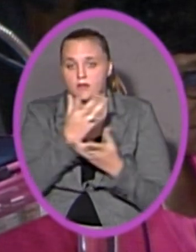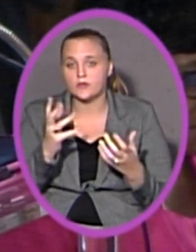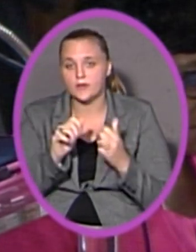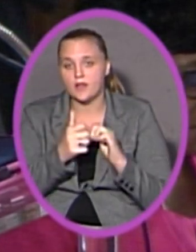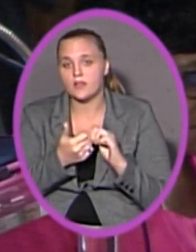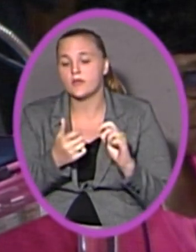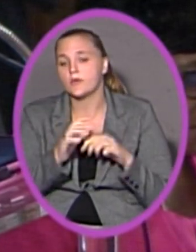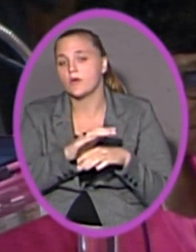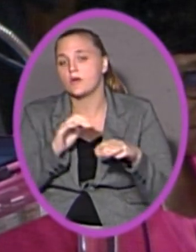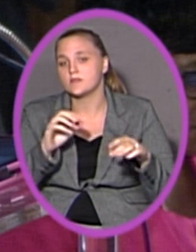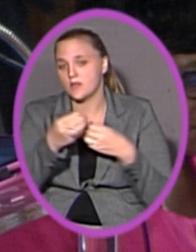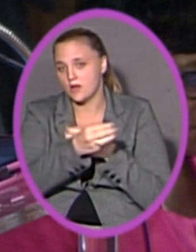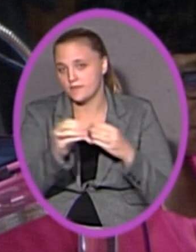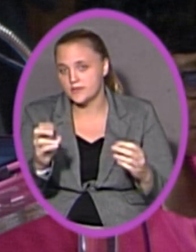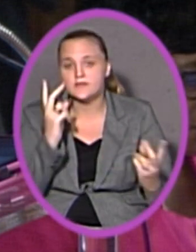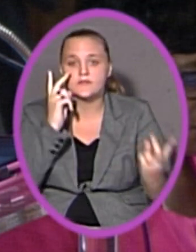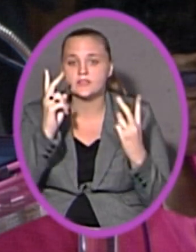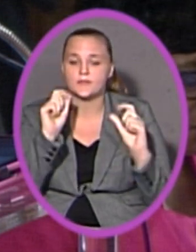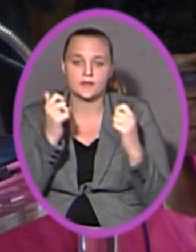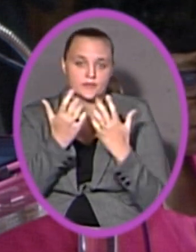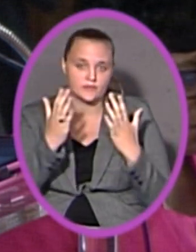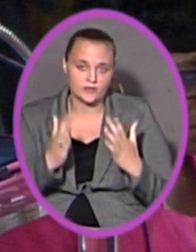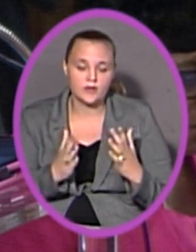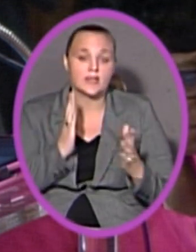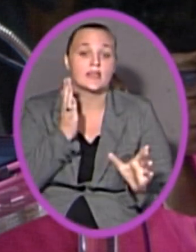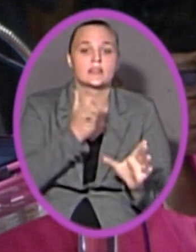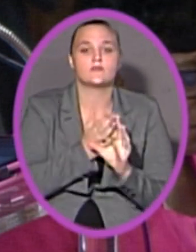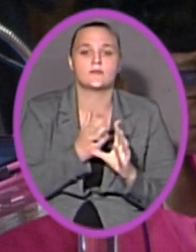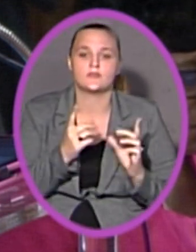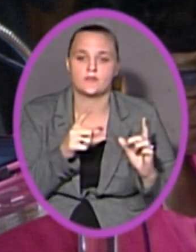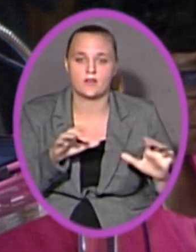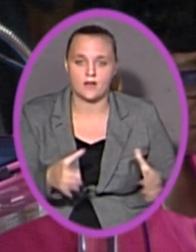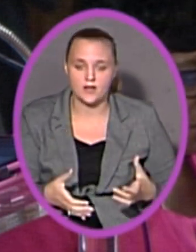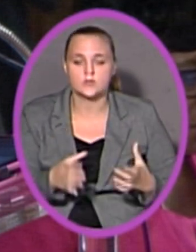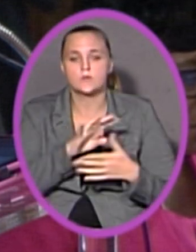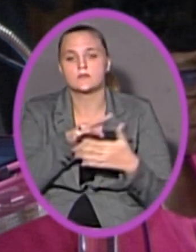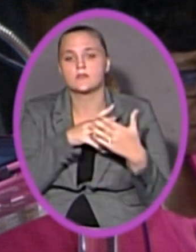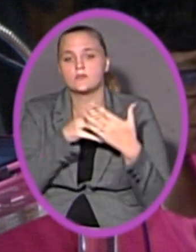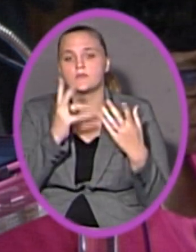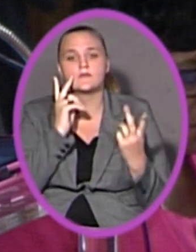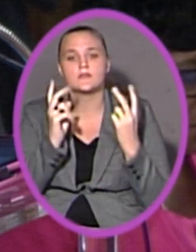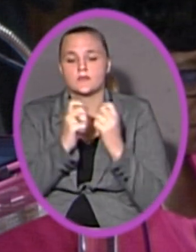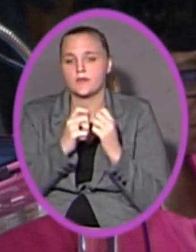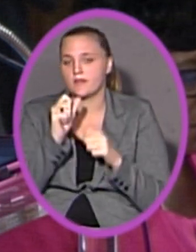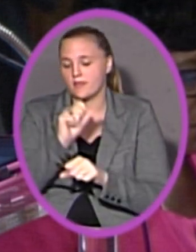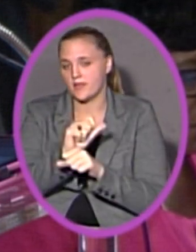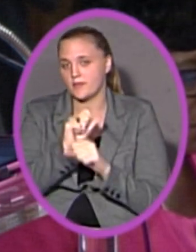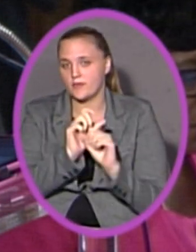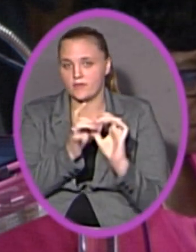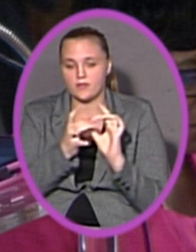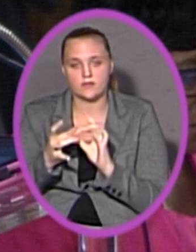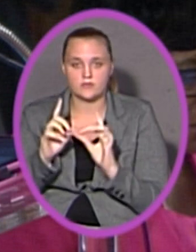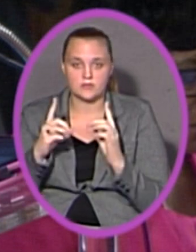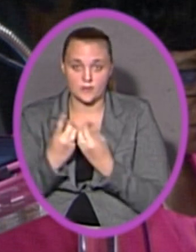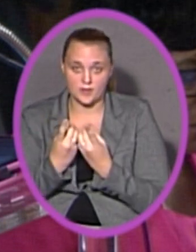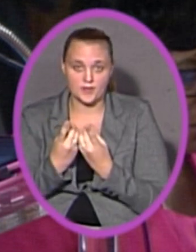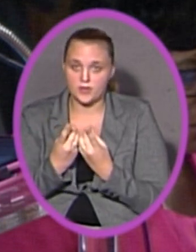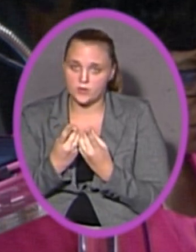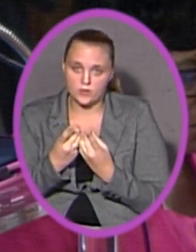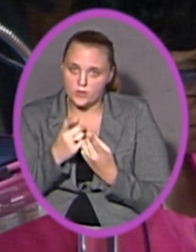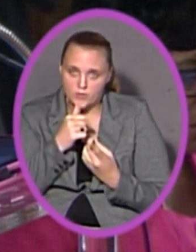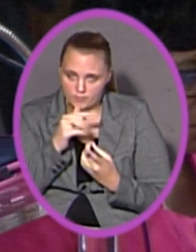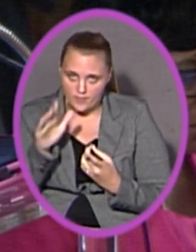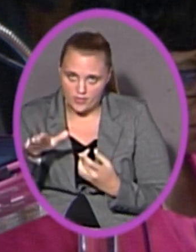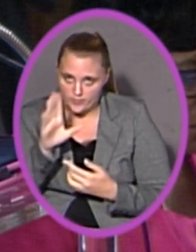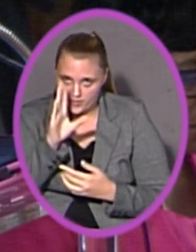to the office, visited by an administrator, interrupted during class, or scheduled to visit with the labor relations department, which, by the way, never showed